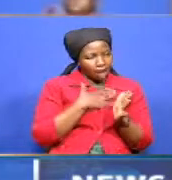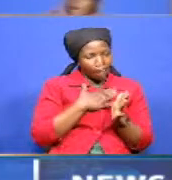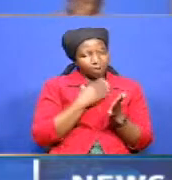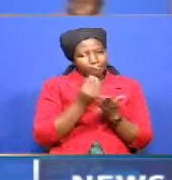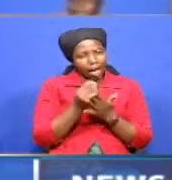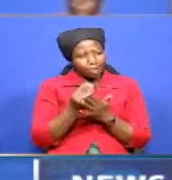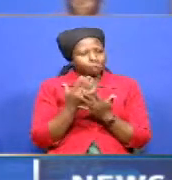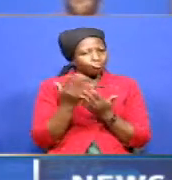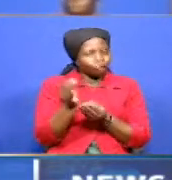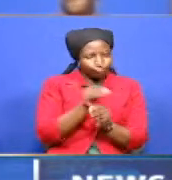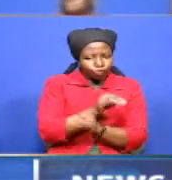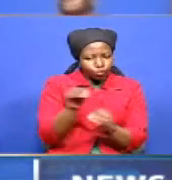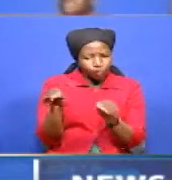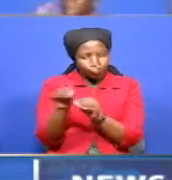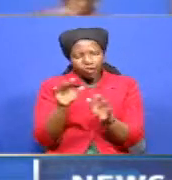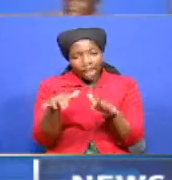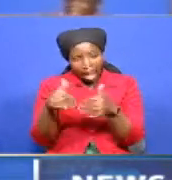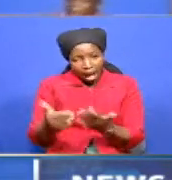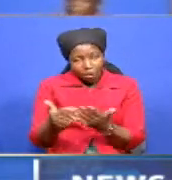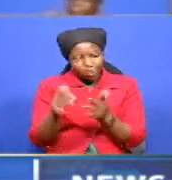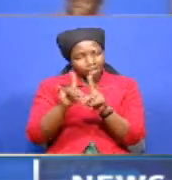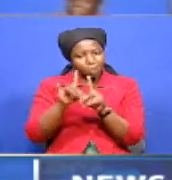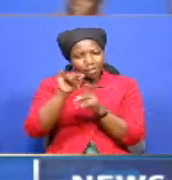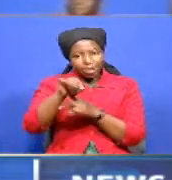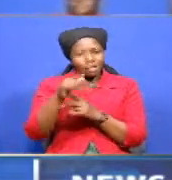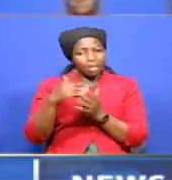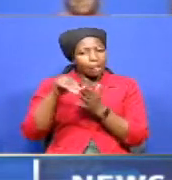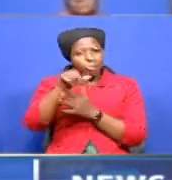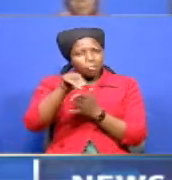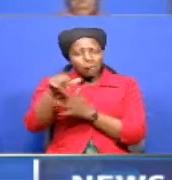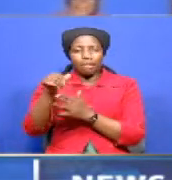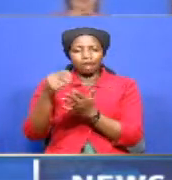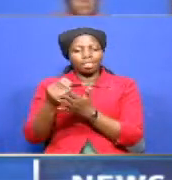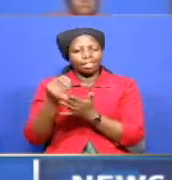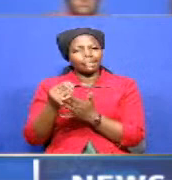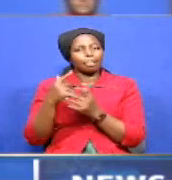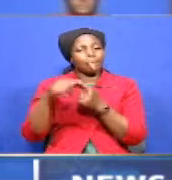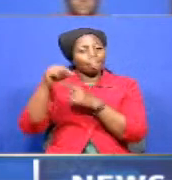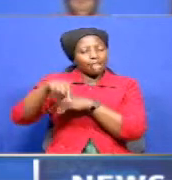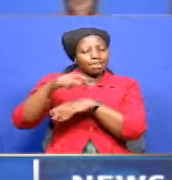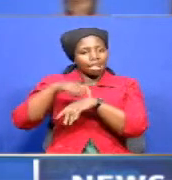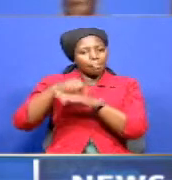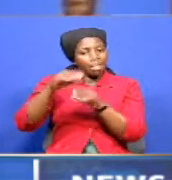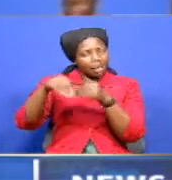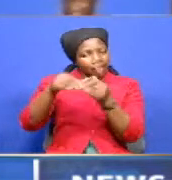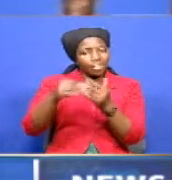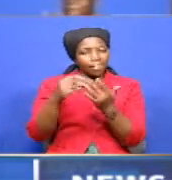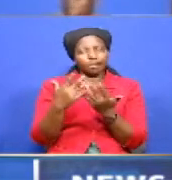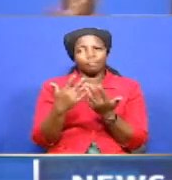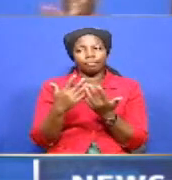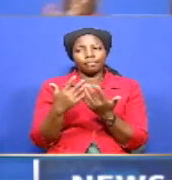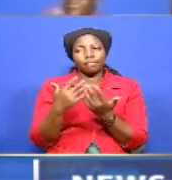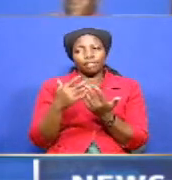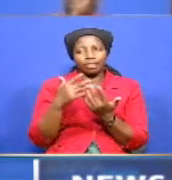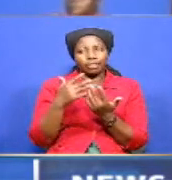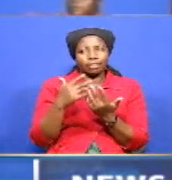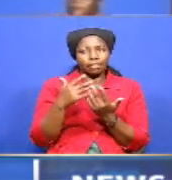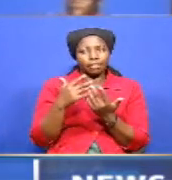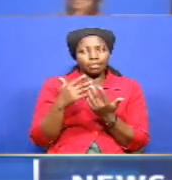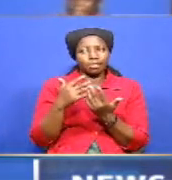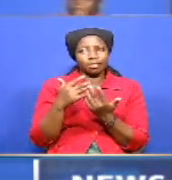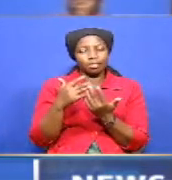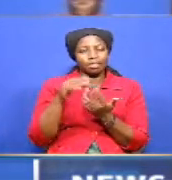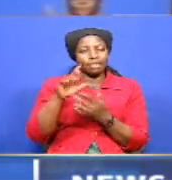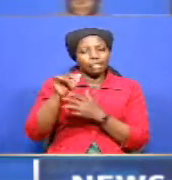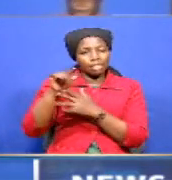turnovers but during this period they get at a very discounted rate this money from the banks which they already have a relationship with mr